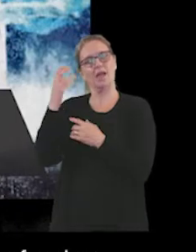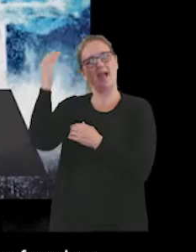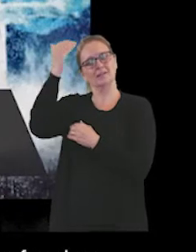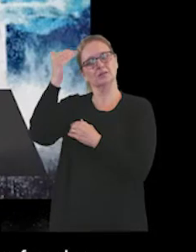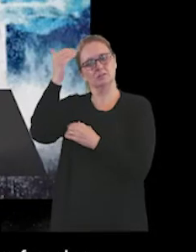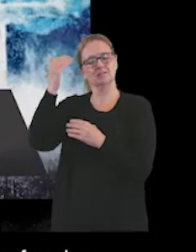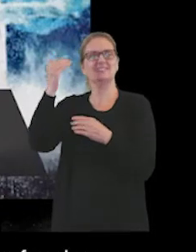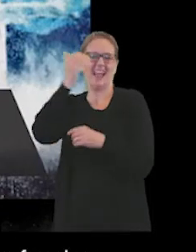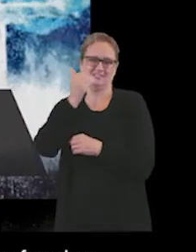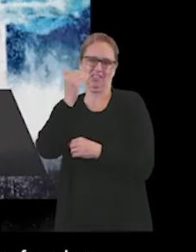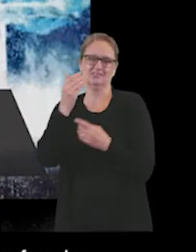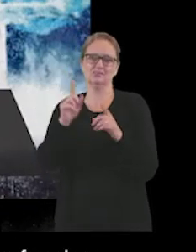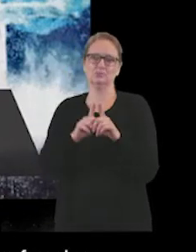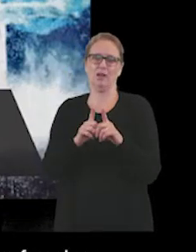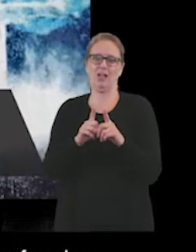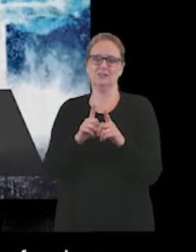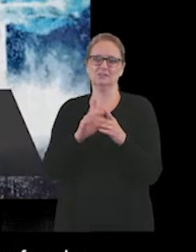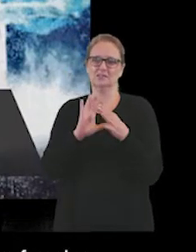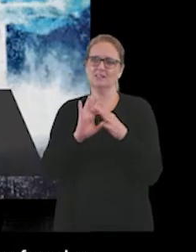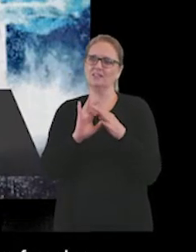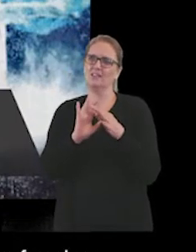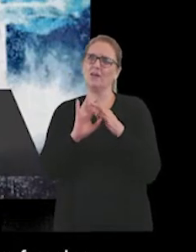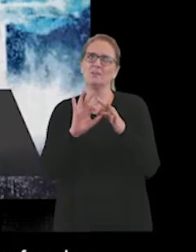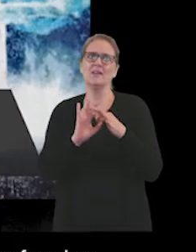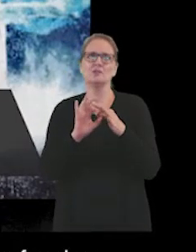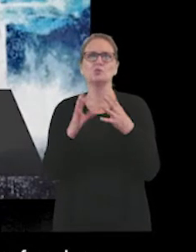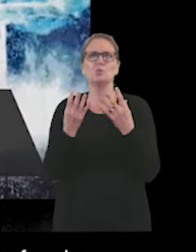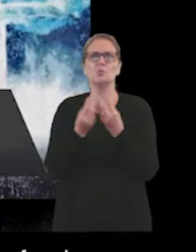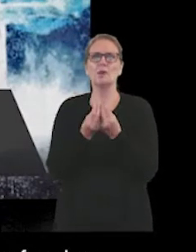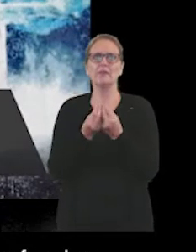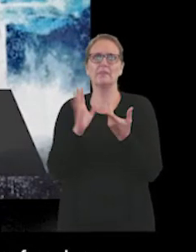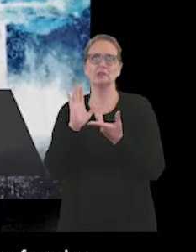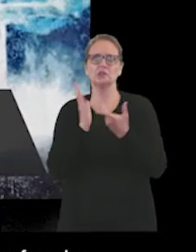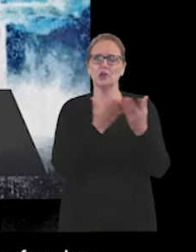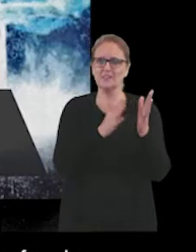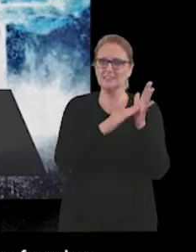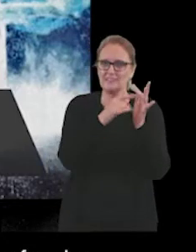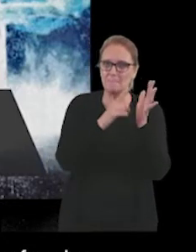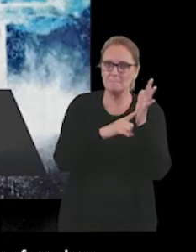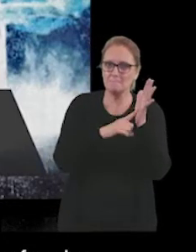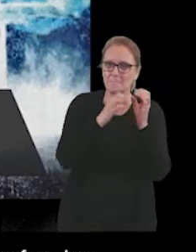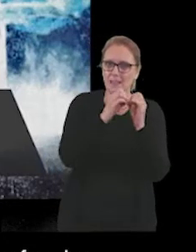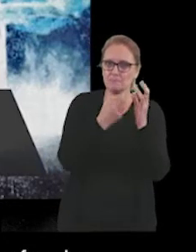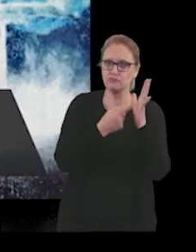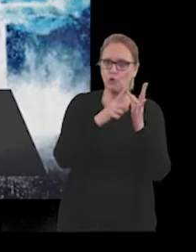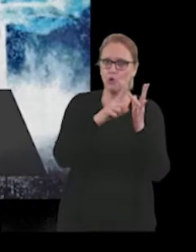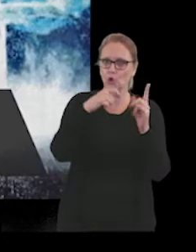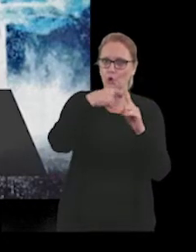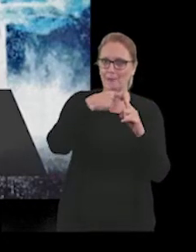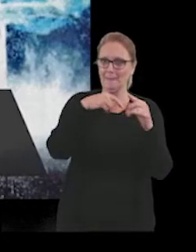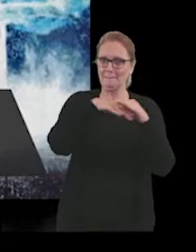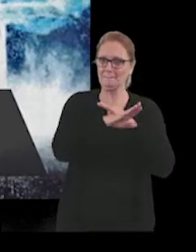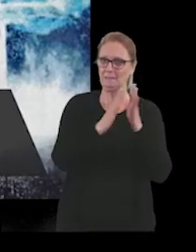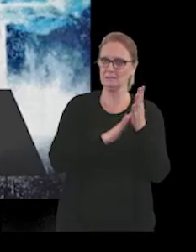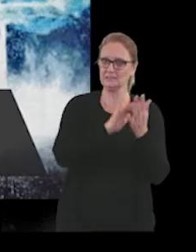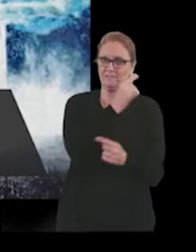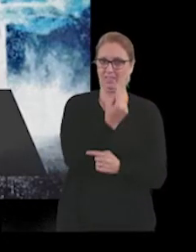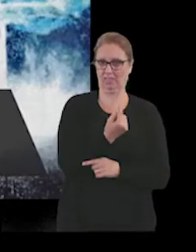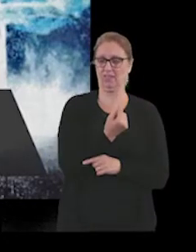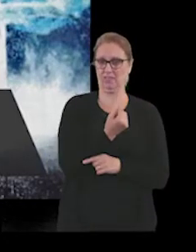And in combination with conversion of services at Millbrook in Mansfield, it's a